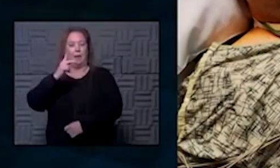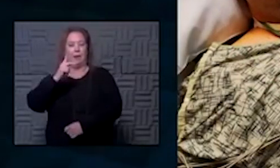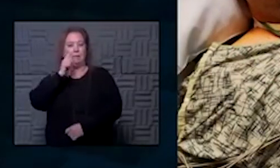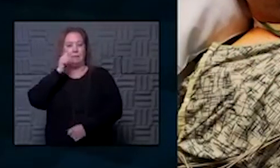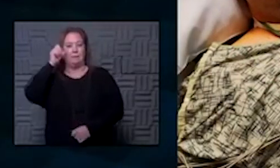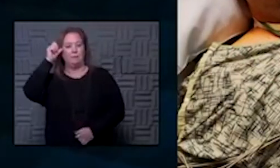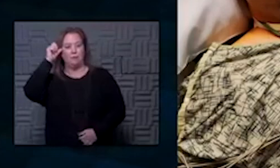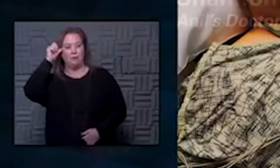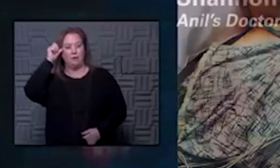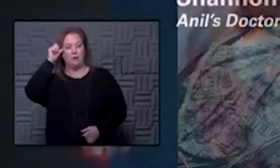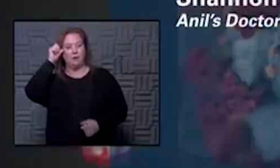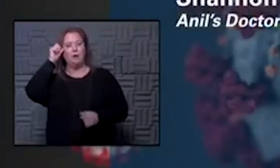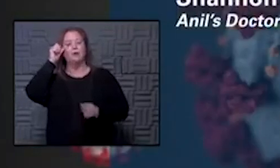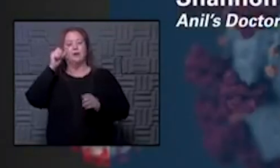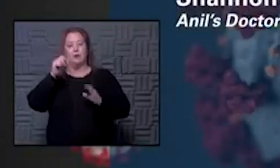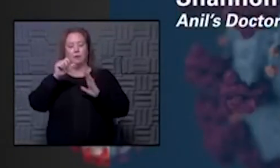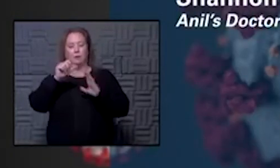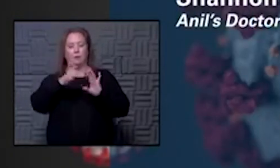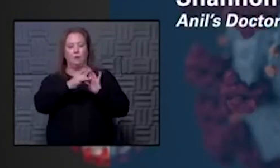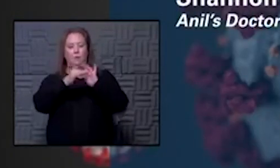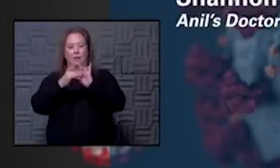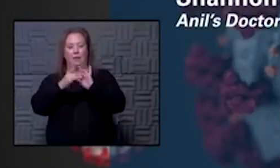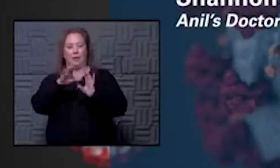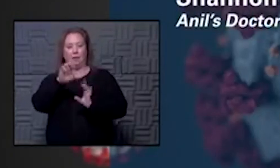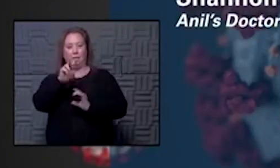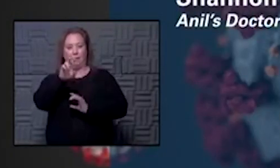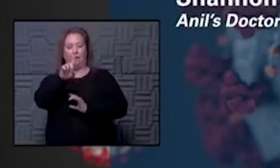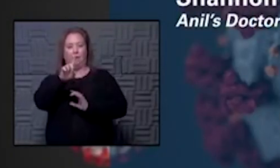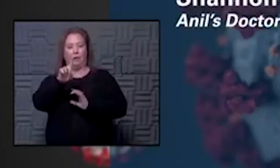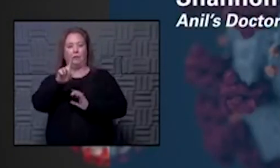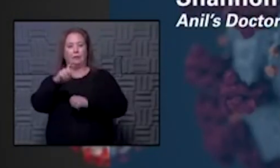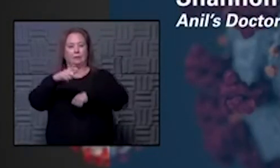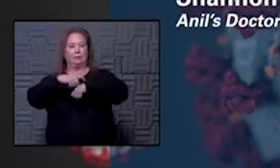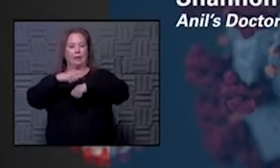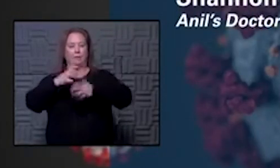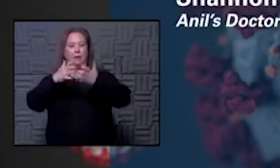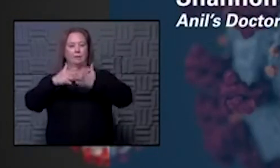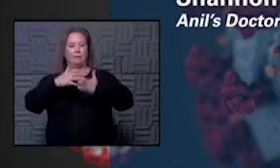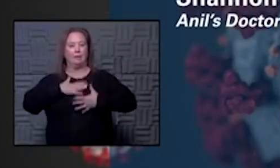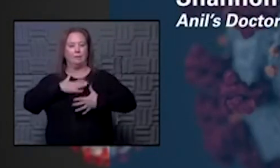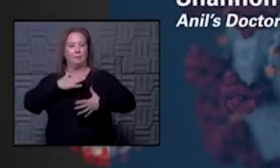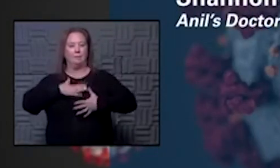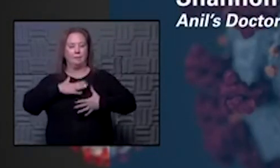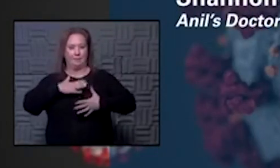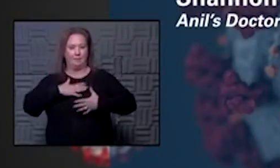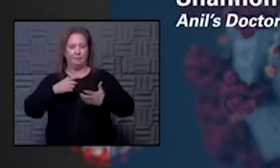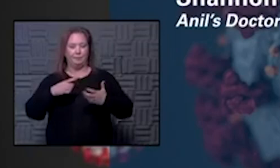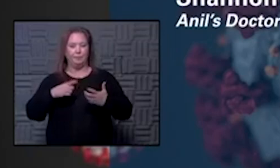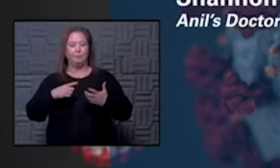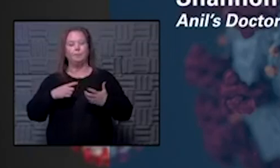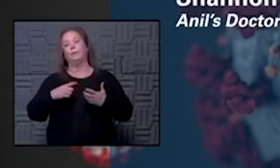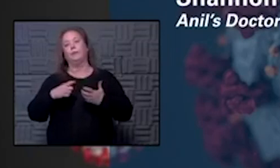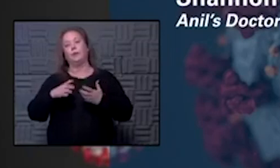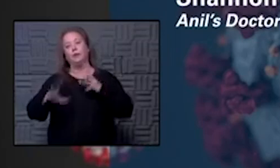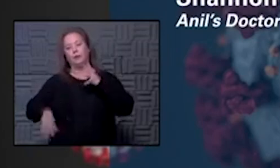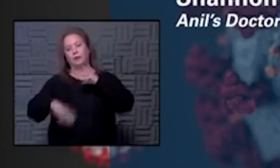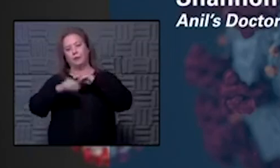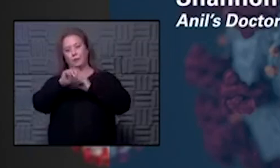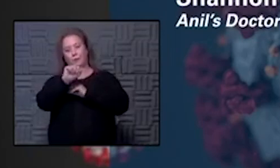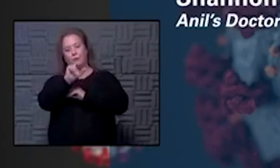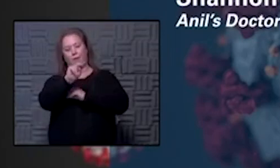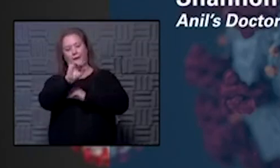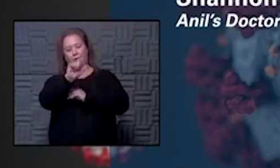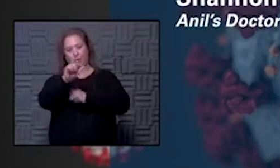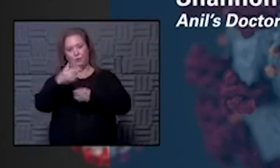team yesterday for a procedure related to his time on his ventilator so in addition to anil